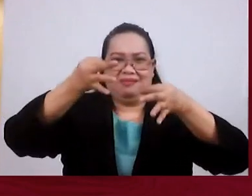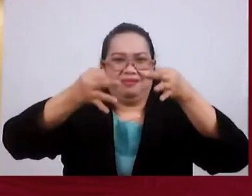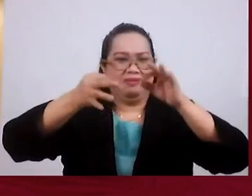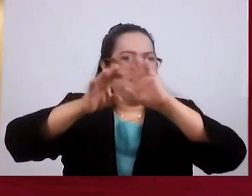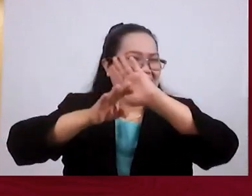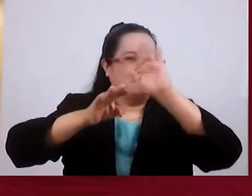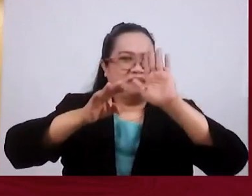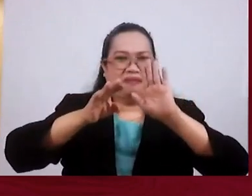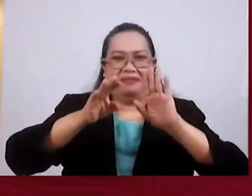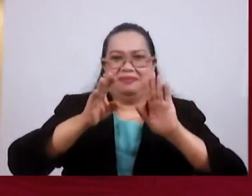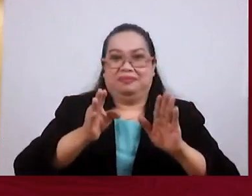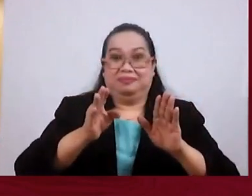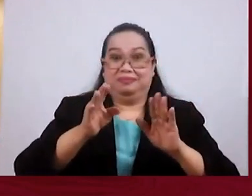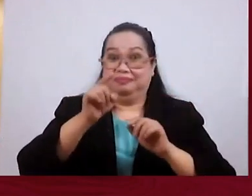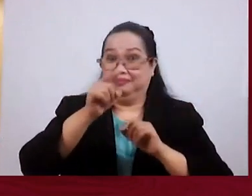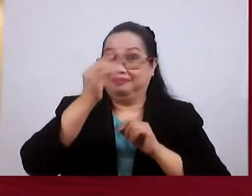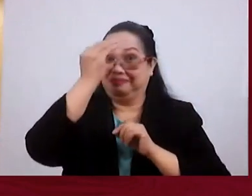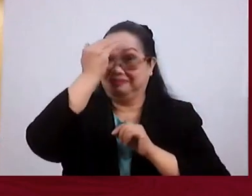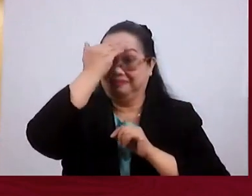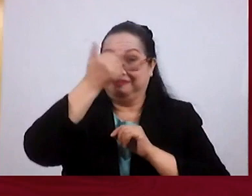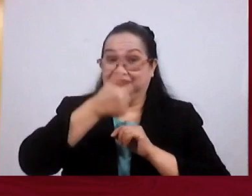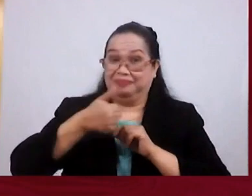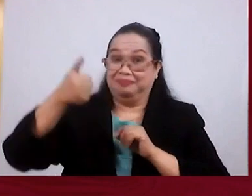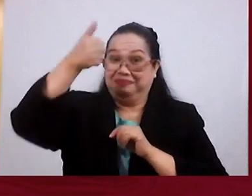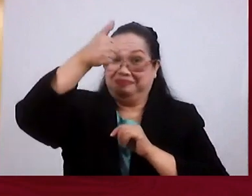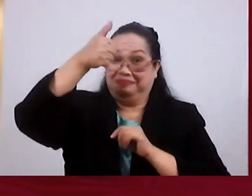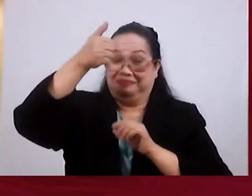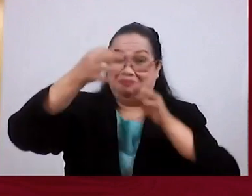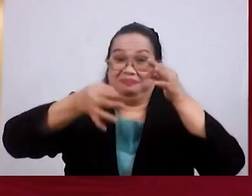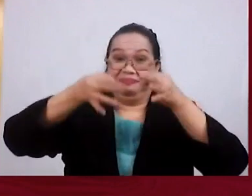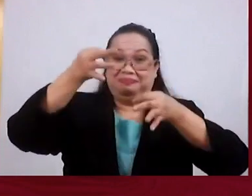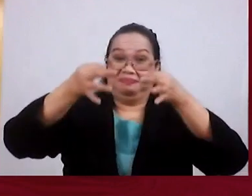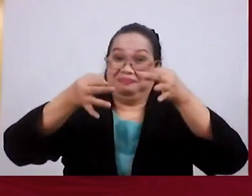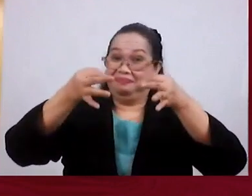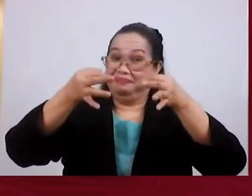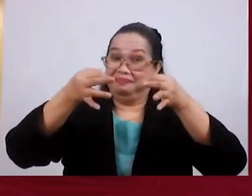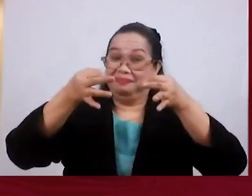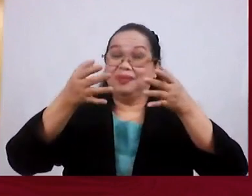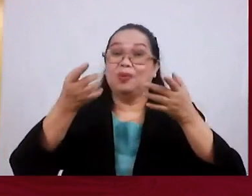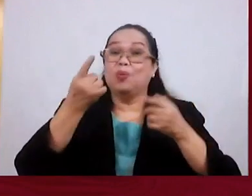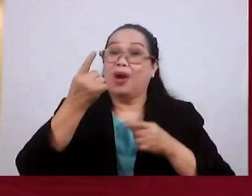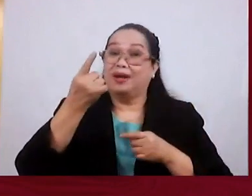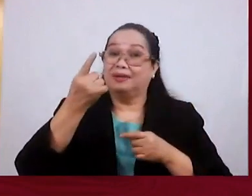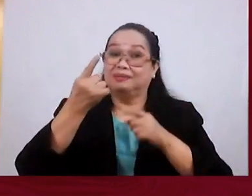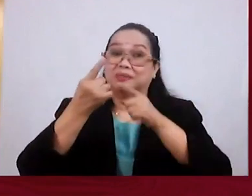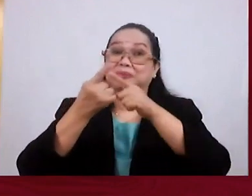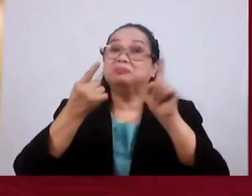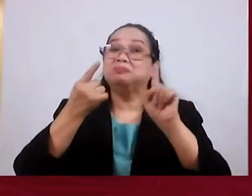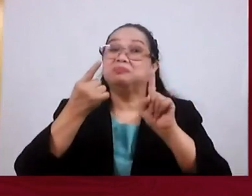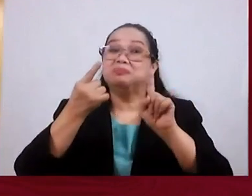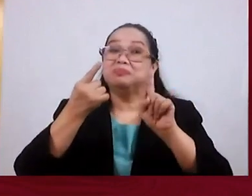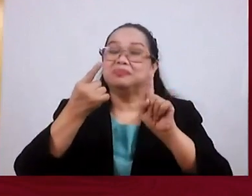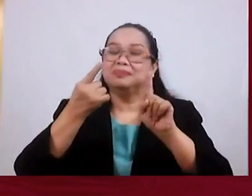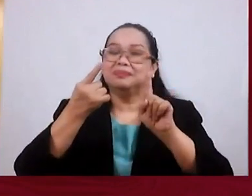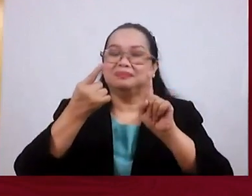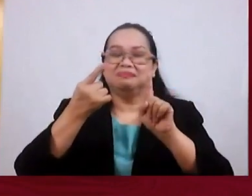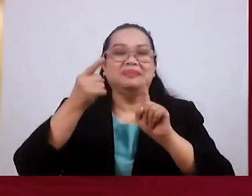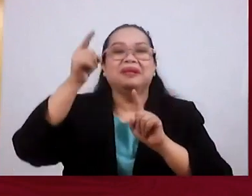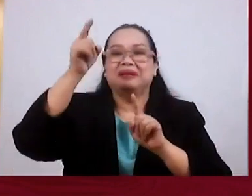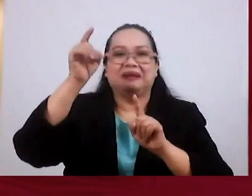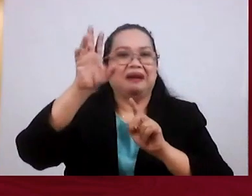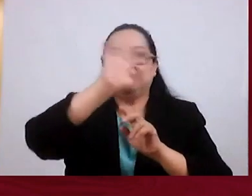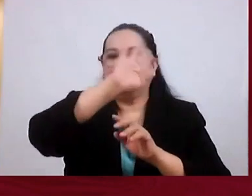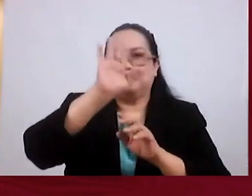You know what the problem with God Being the highest judge is? Number one. First, he's infallible.